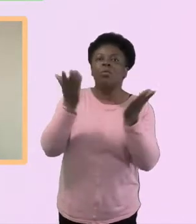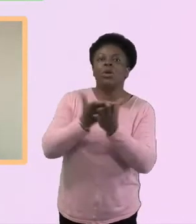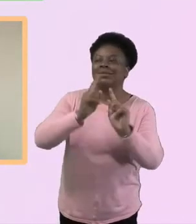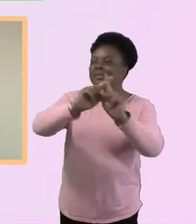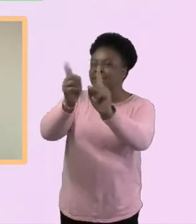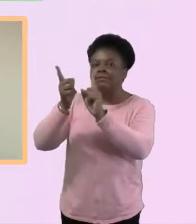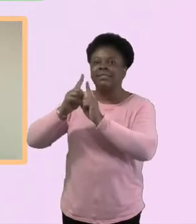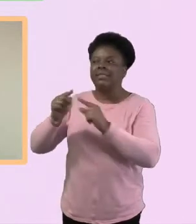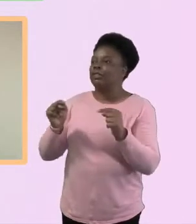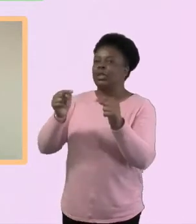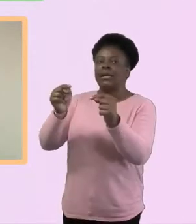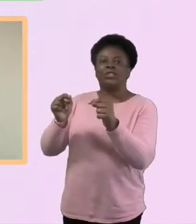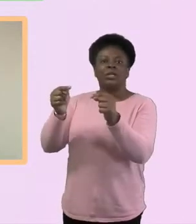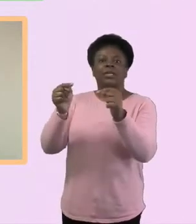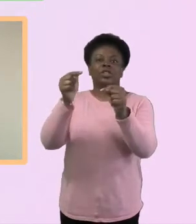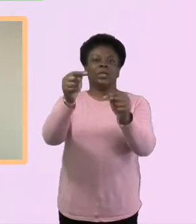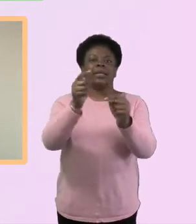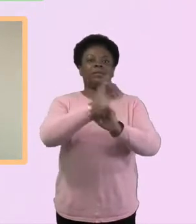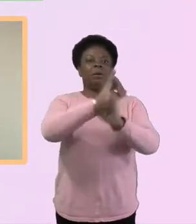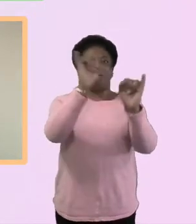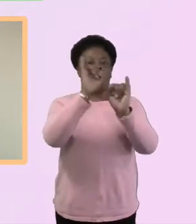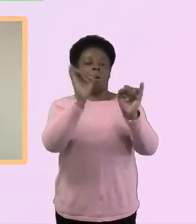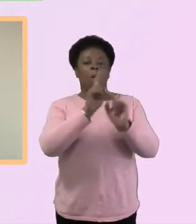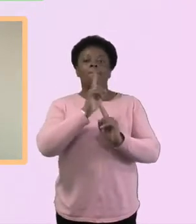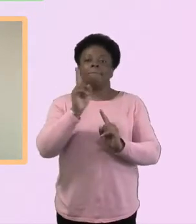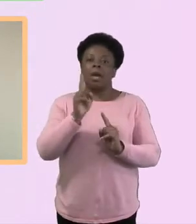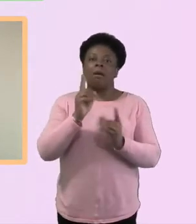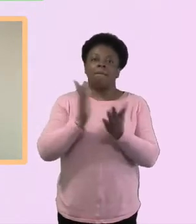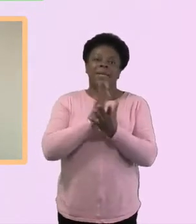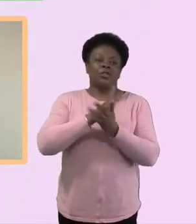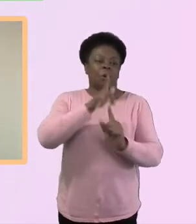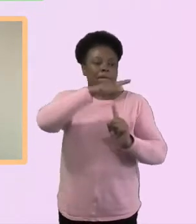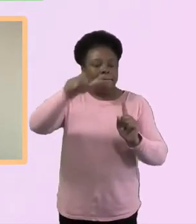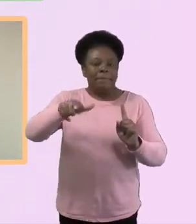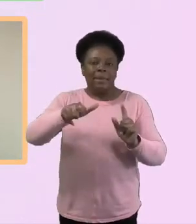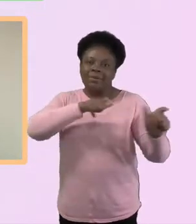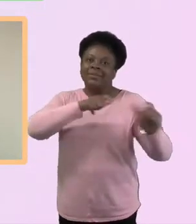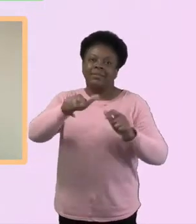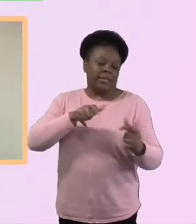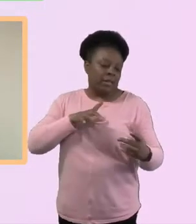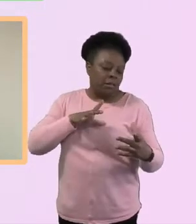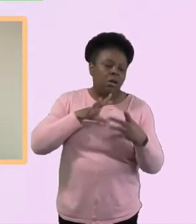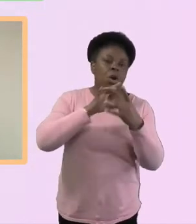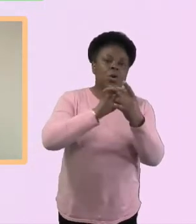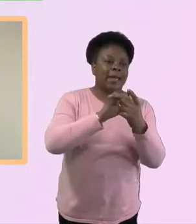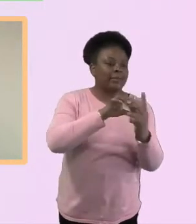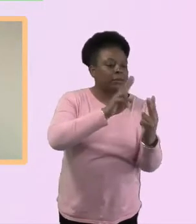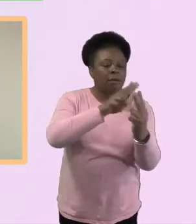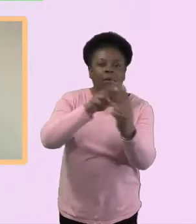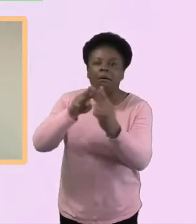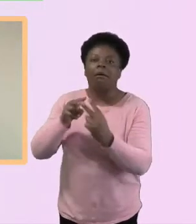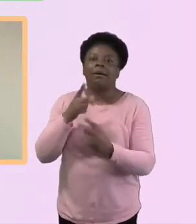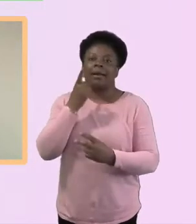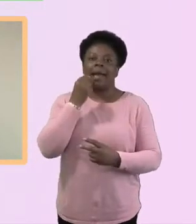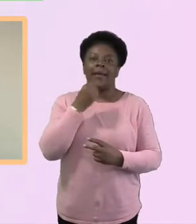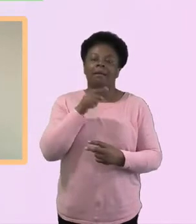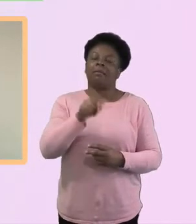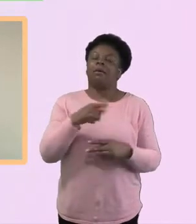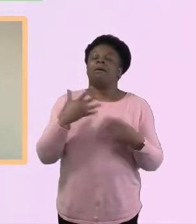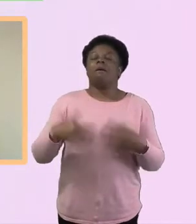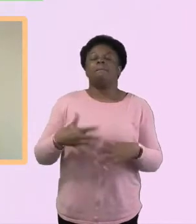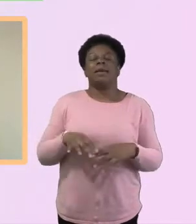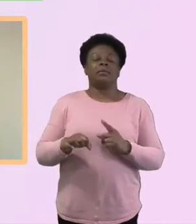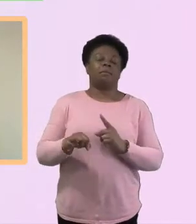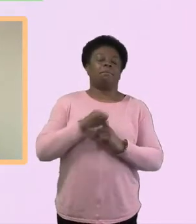down and that people can connect together and love each other. Um, again, it's, it's so powerful. It's, you know, it's sort of amazing thing. Um,